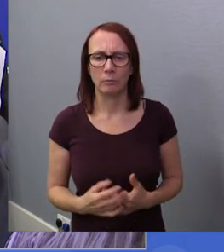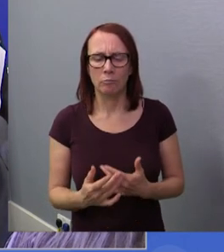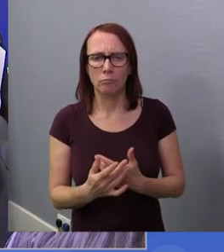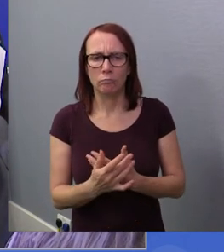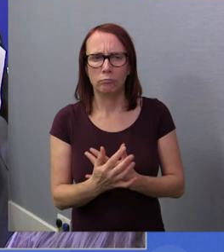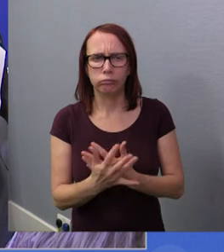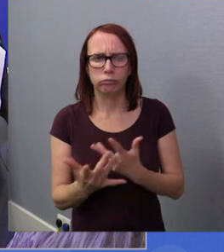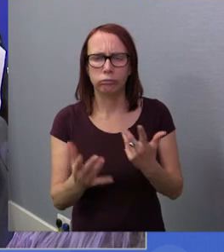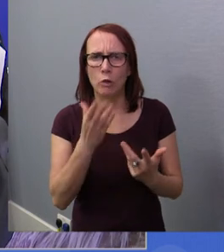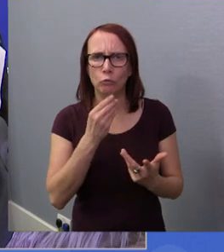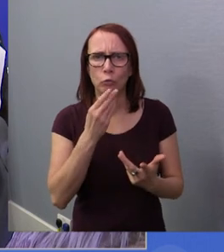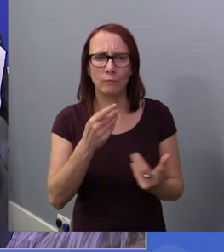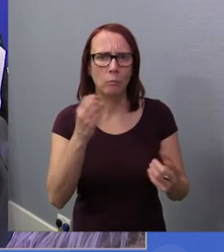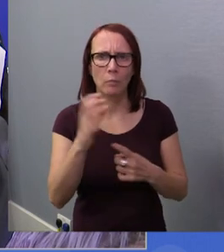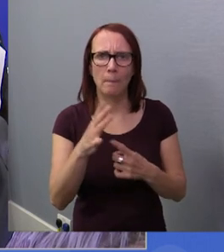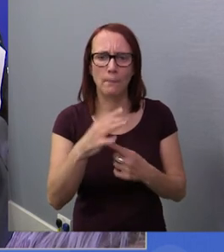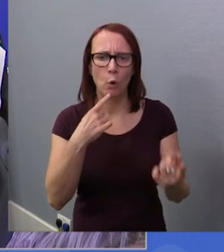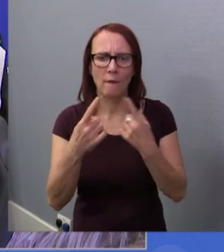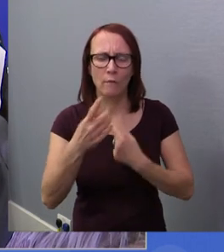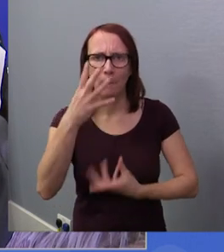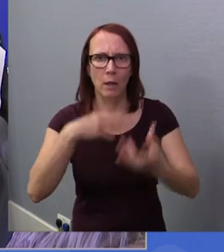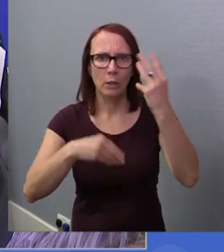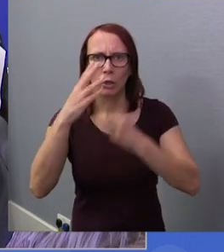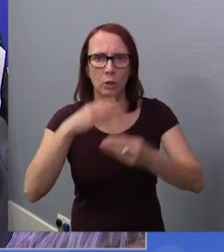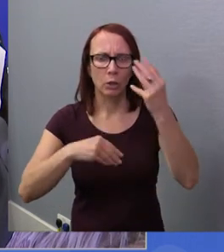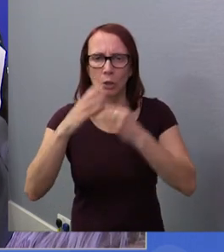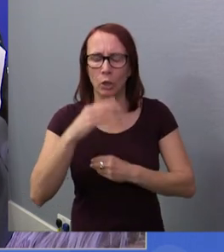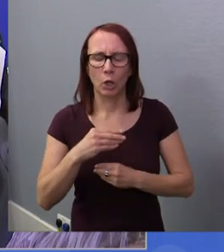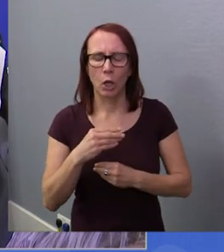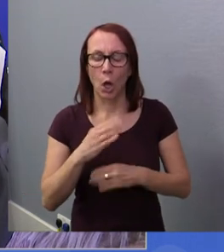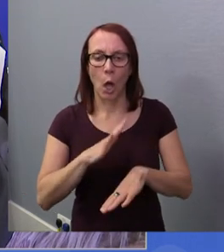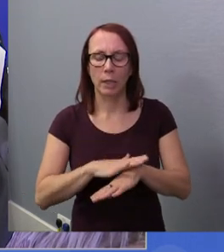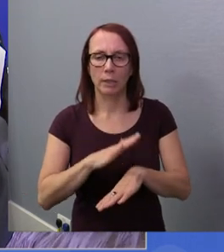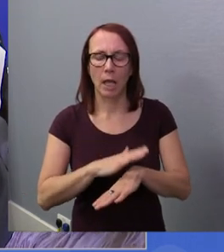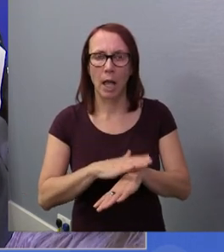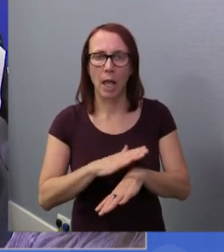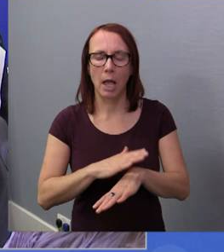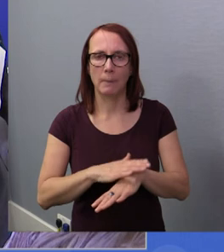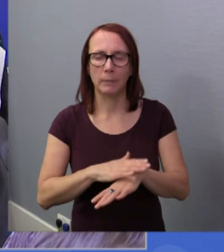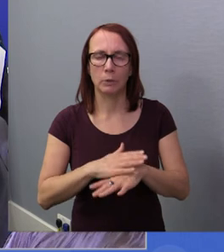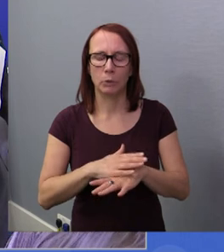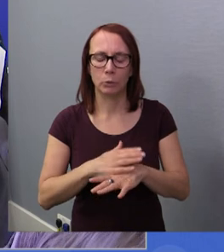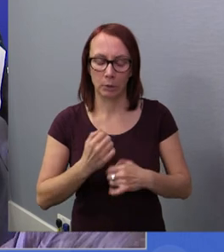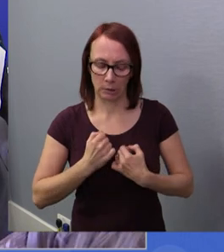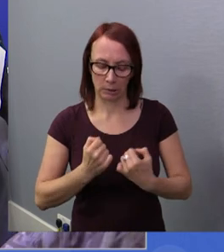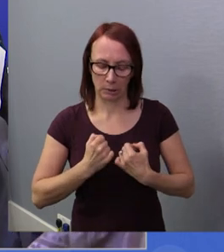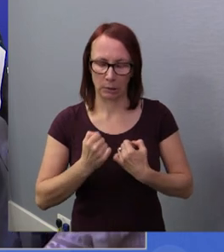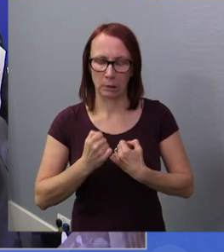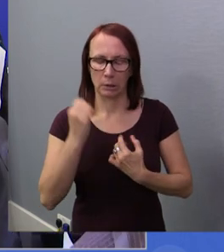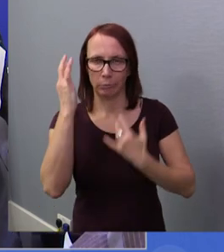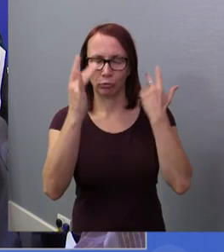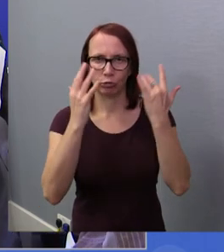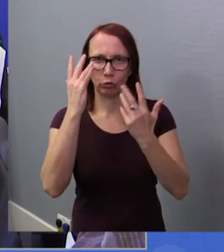and important information shared. Having enough to digest and analyse this as useful as we could have would take far more time.